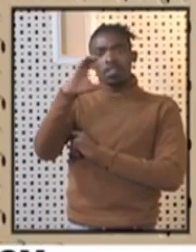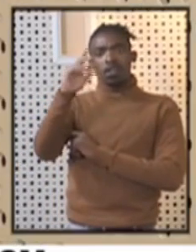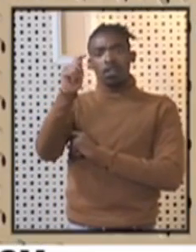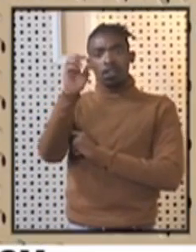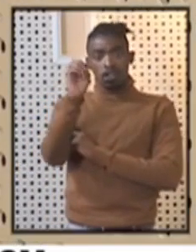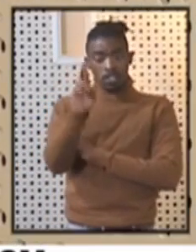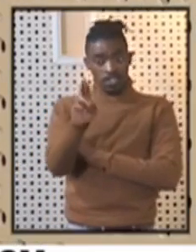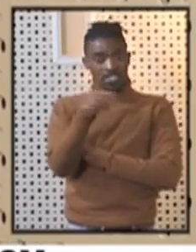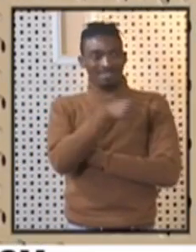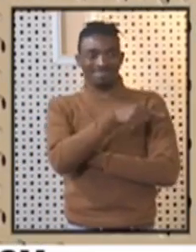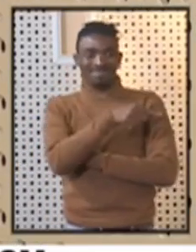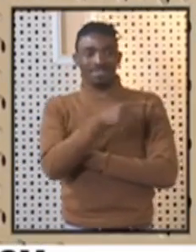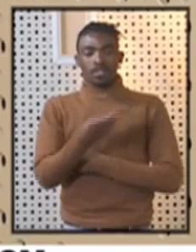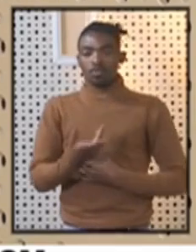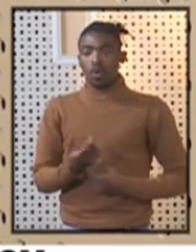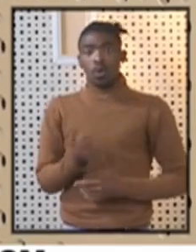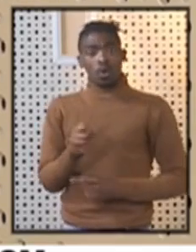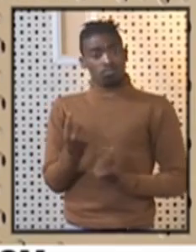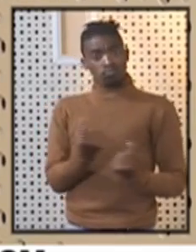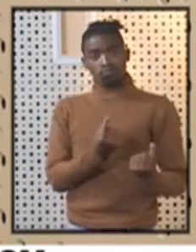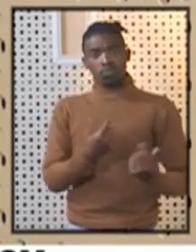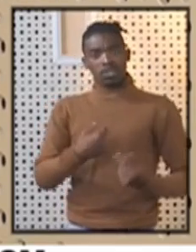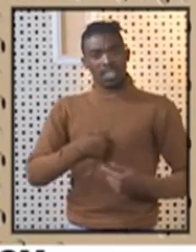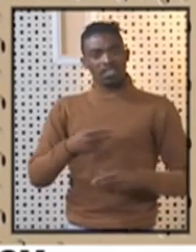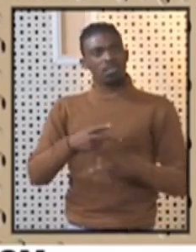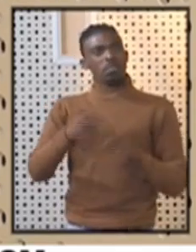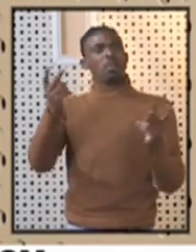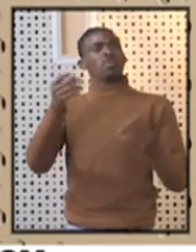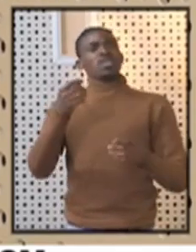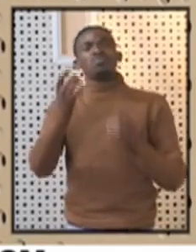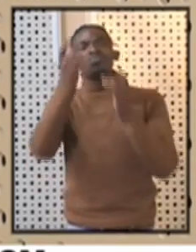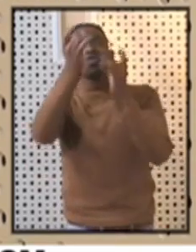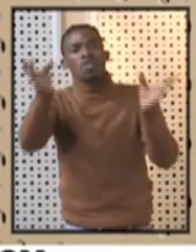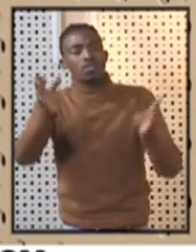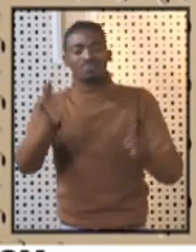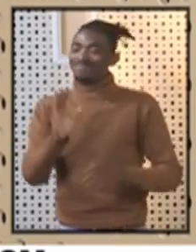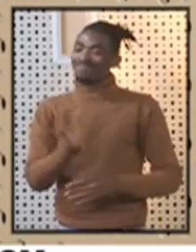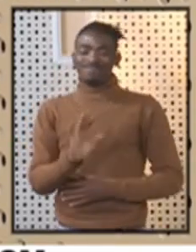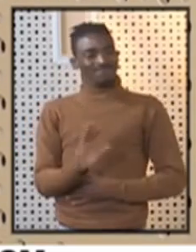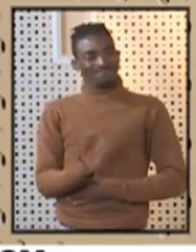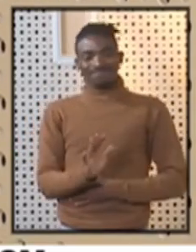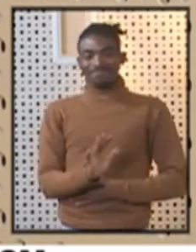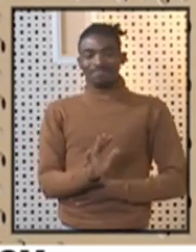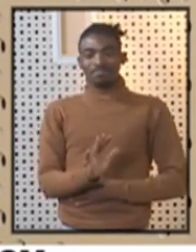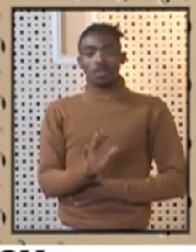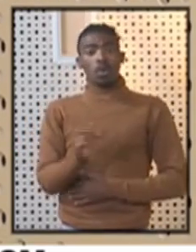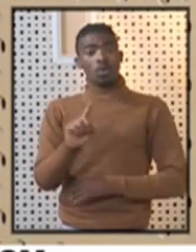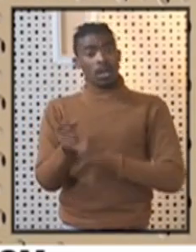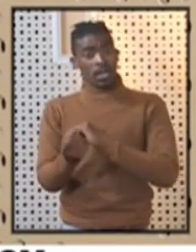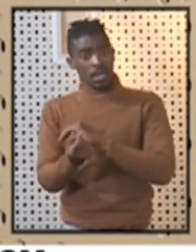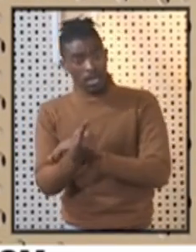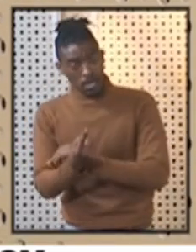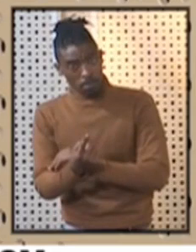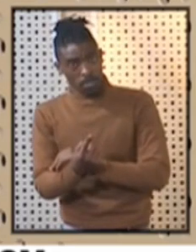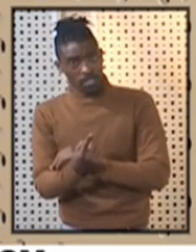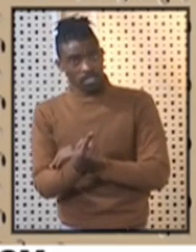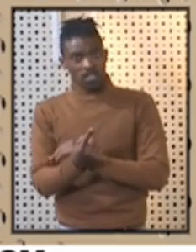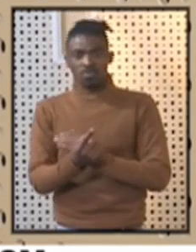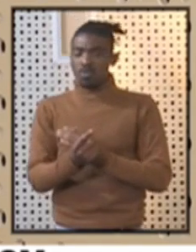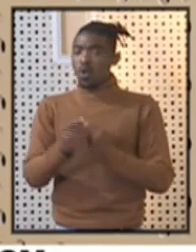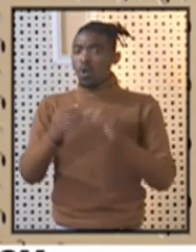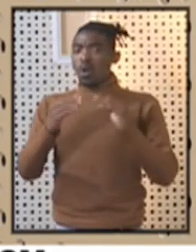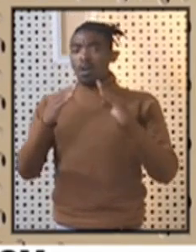Currently, what we do, we normally don't go publicly to say this is what will happen. So what happens is that in terms of the home sharing,